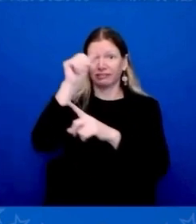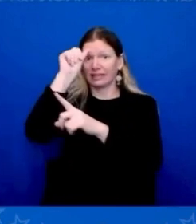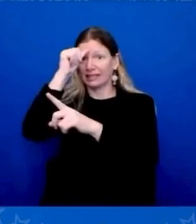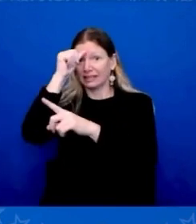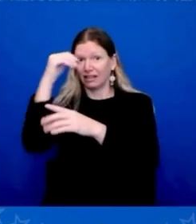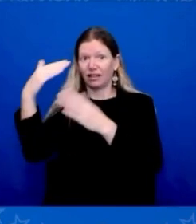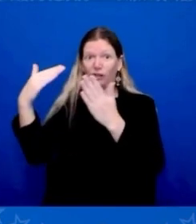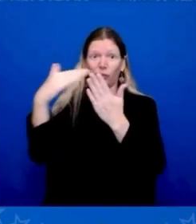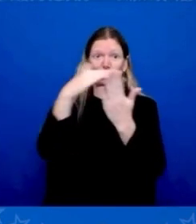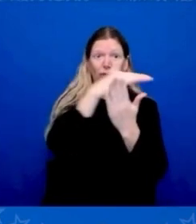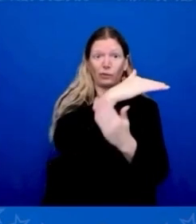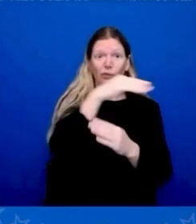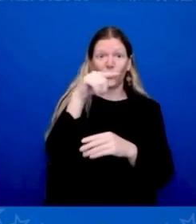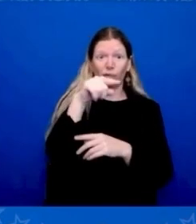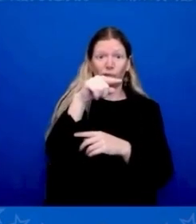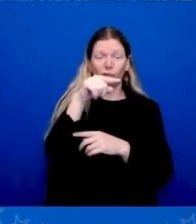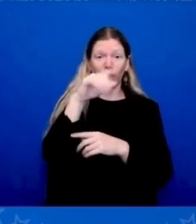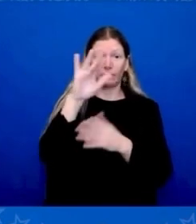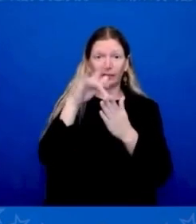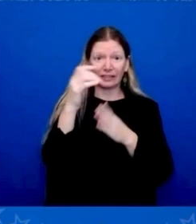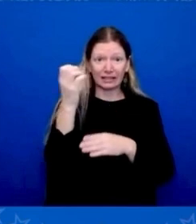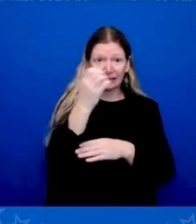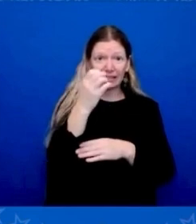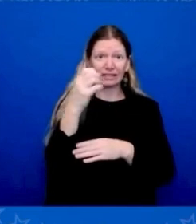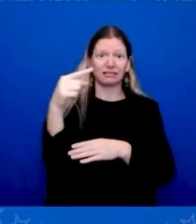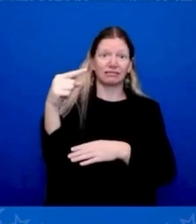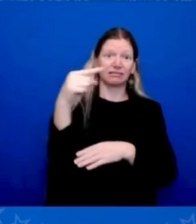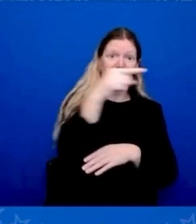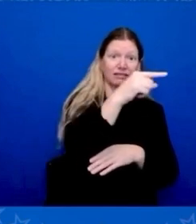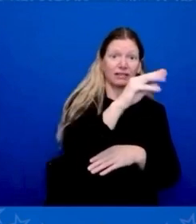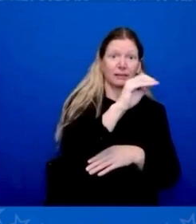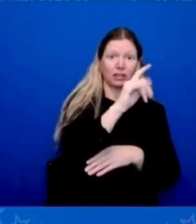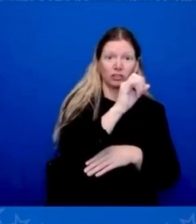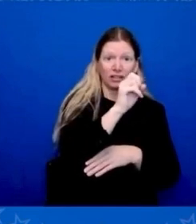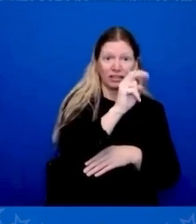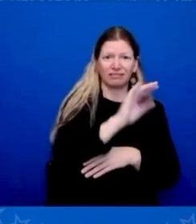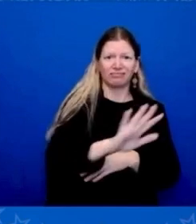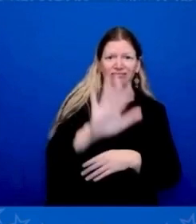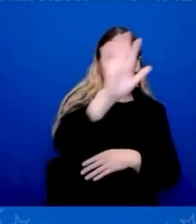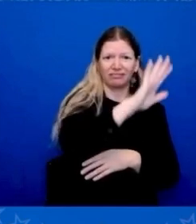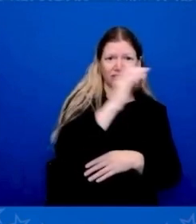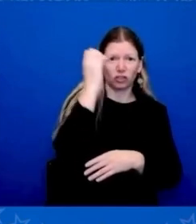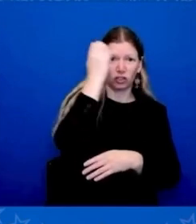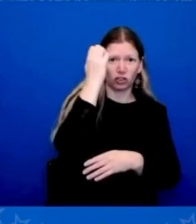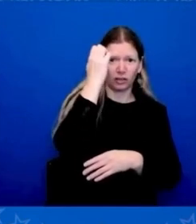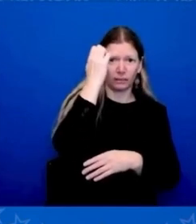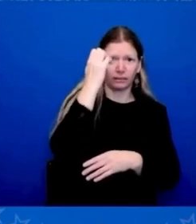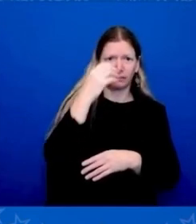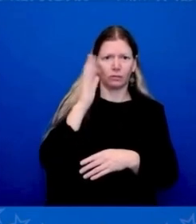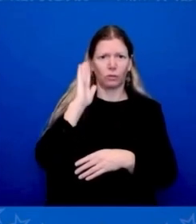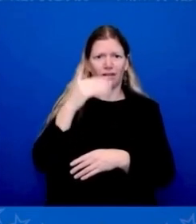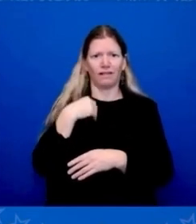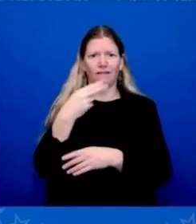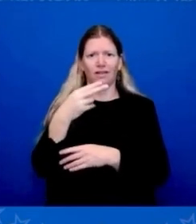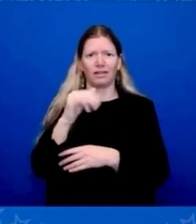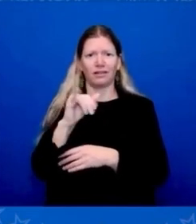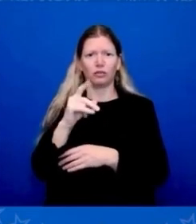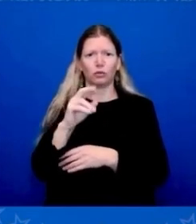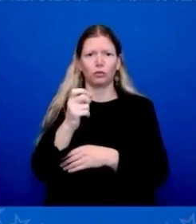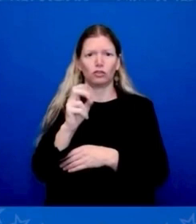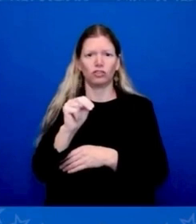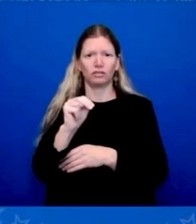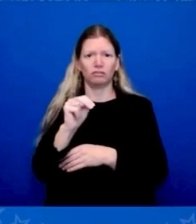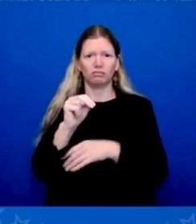that's going to have a hydrogen pipeline there. This is going to significantly reduce the amount of carbon emitted in the air,